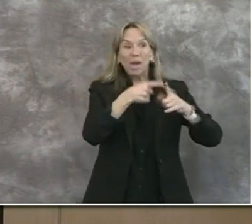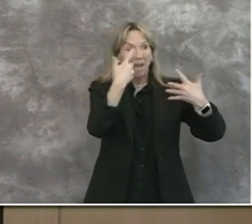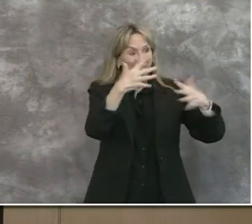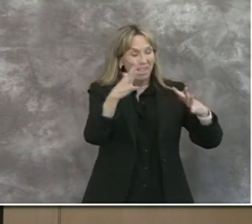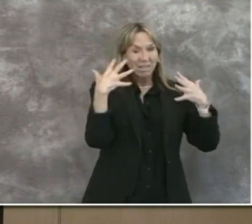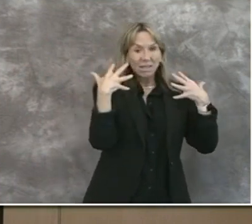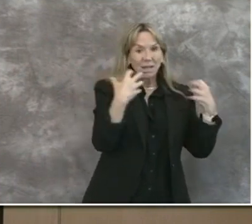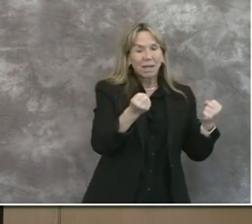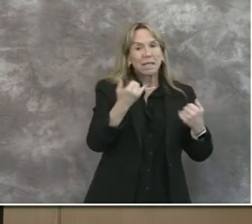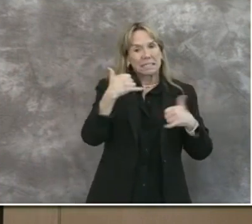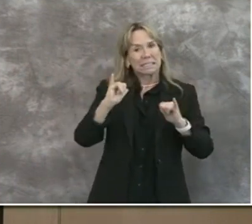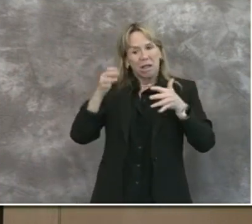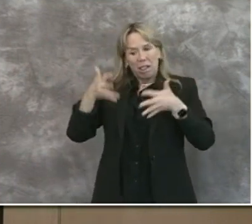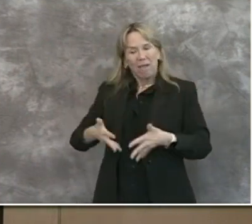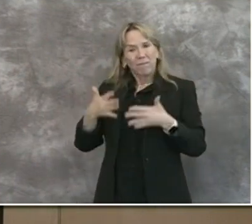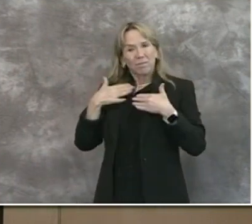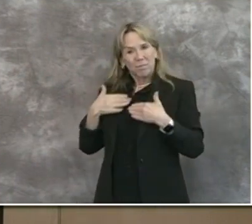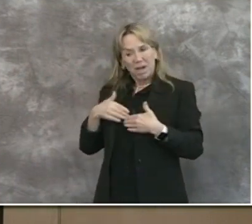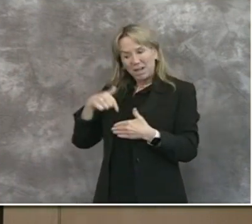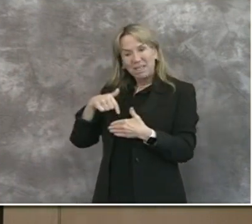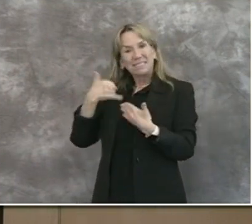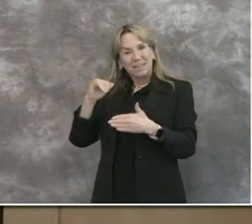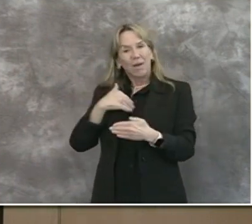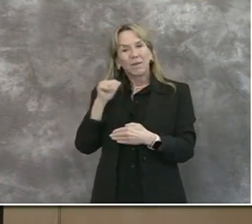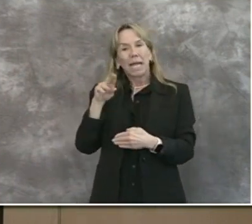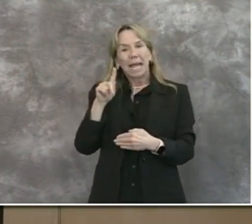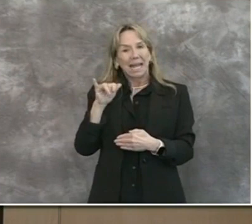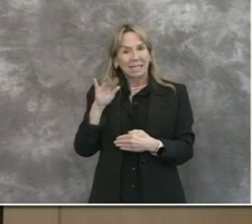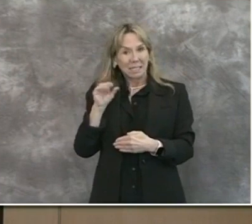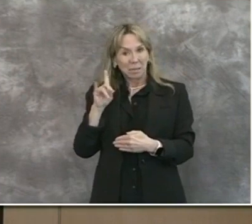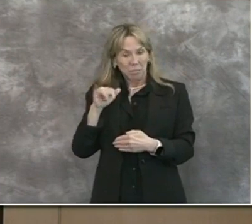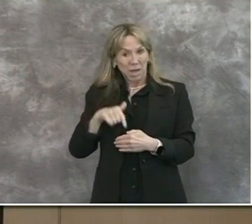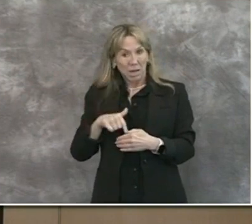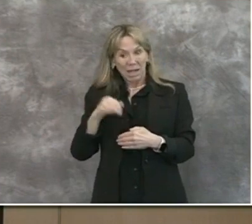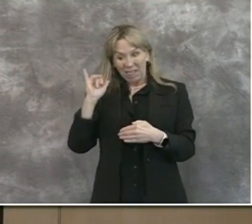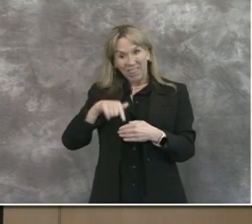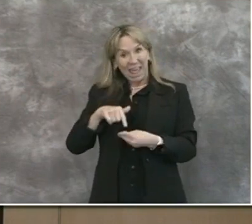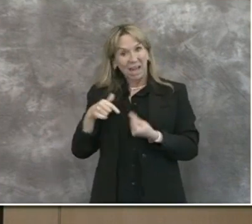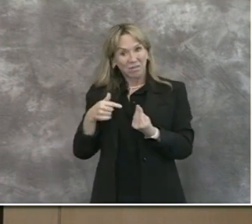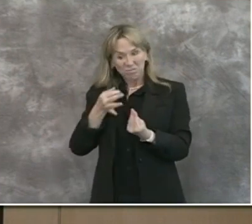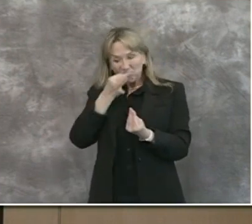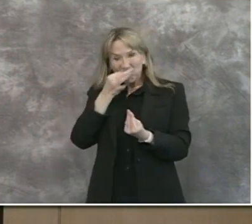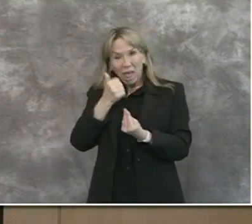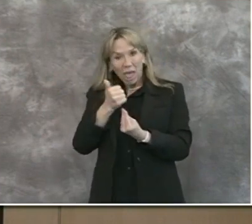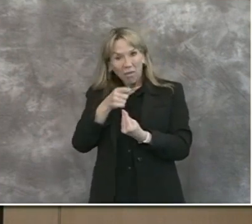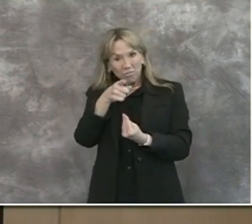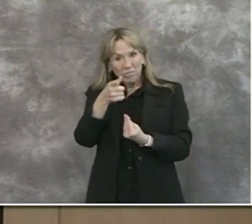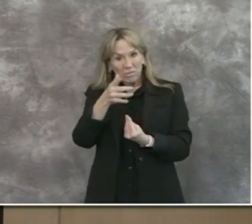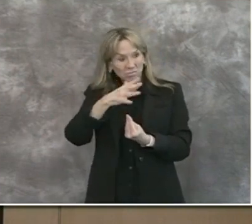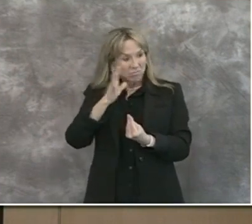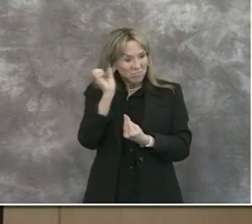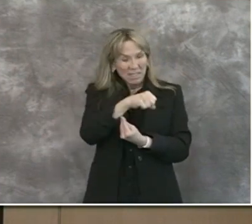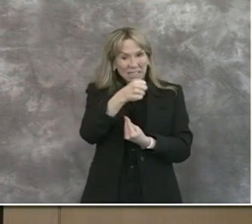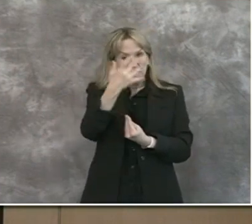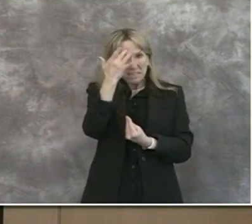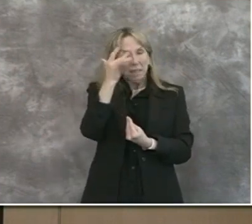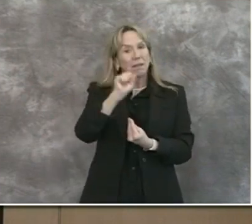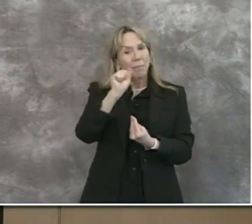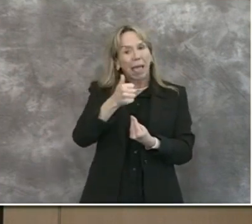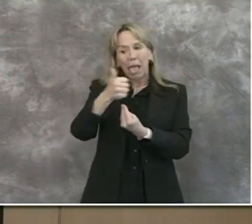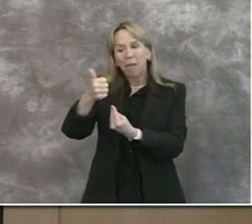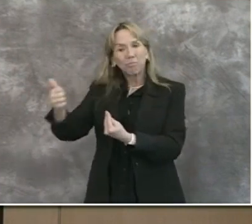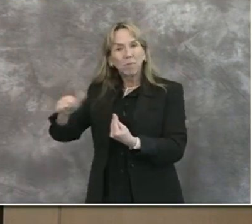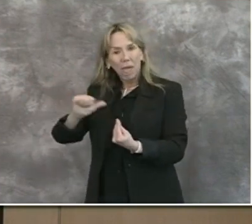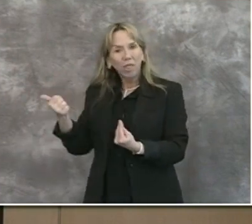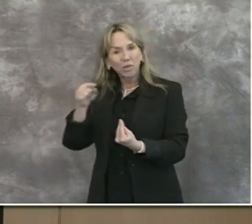recovered COVID patients contain those antibodies and can help others who are currently sick with COVID-19. So